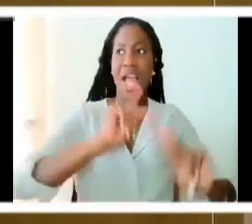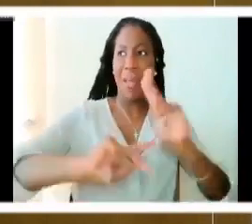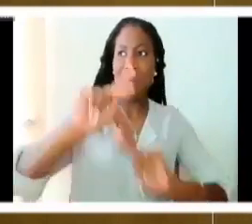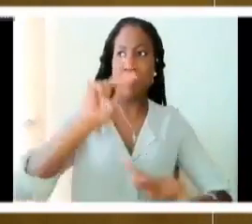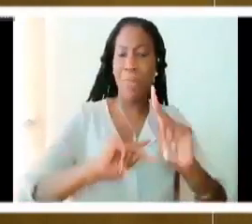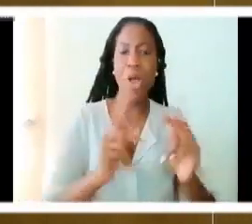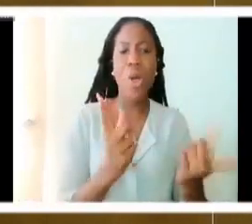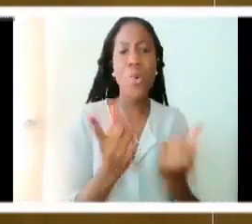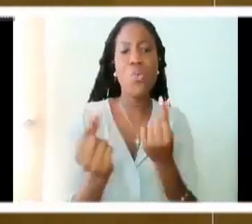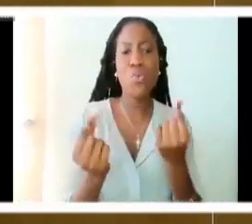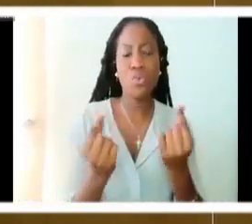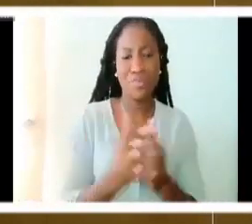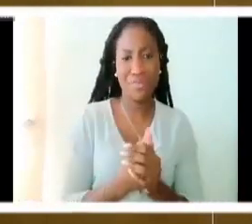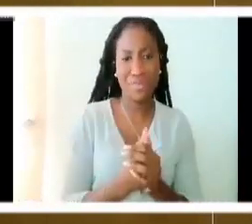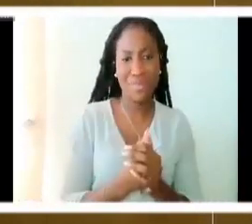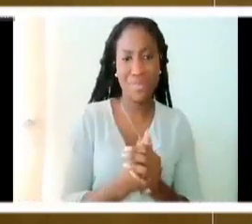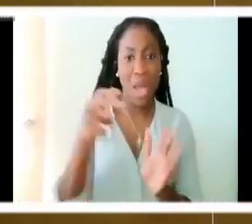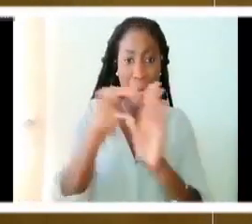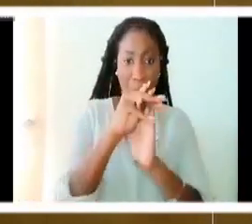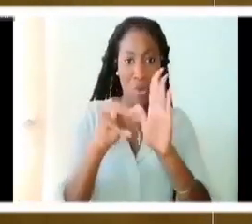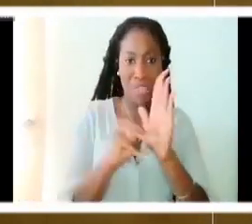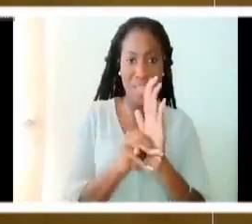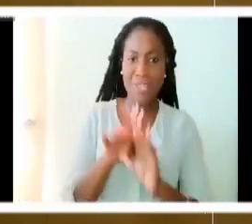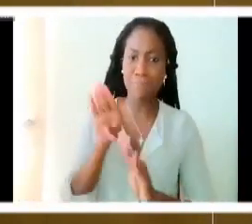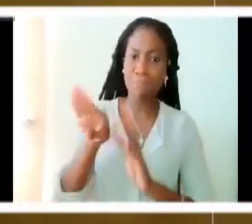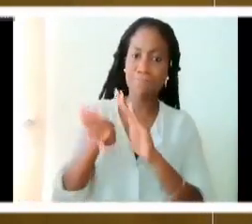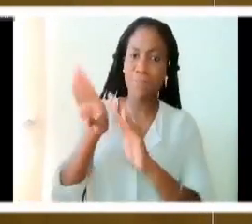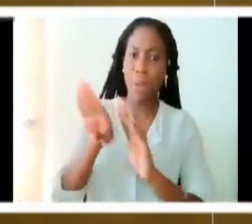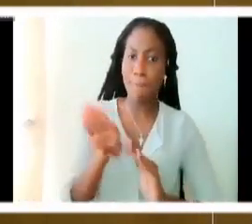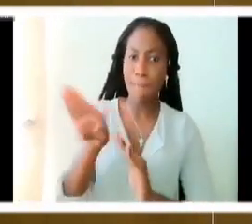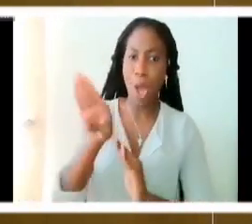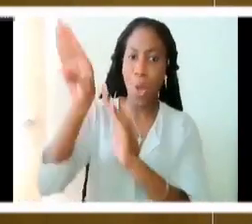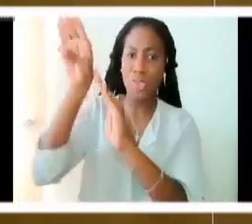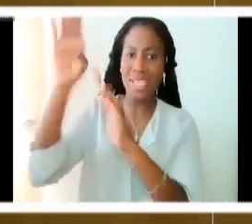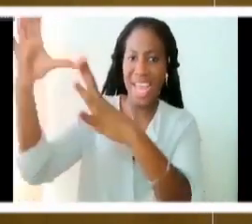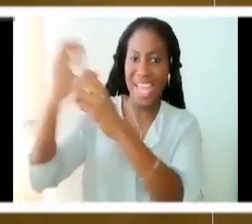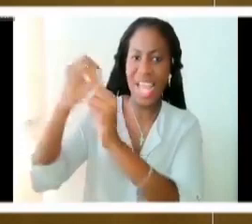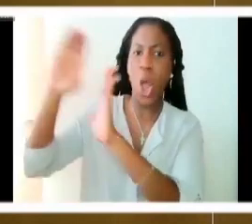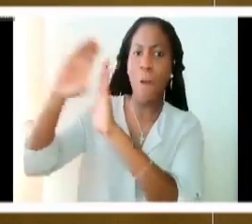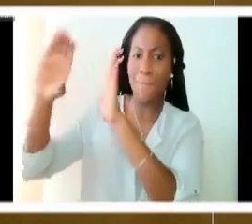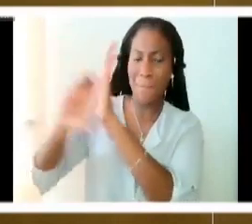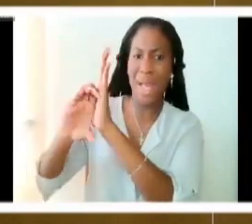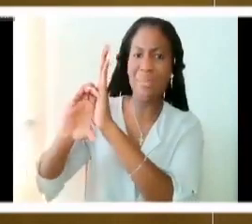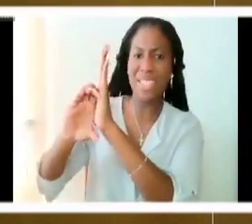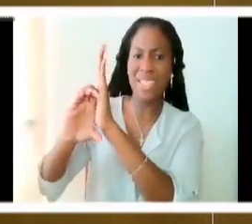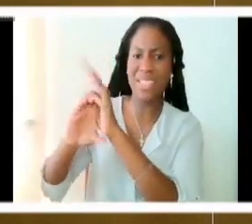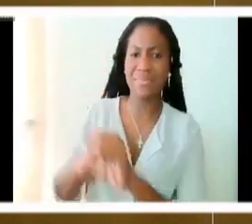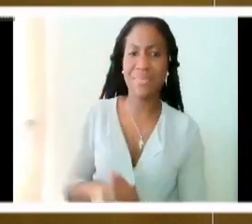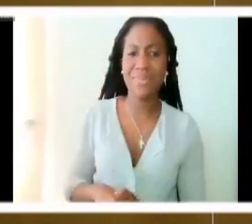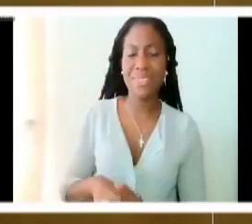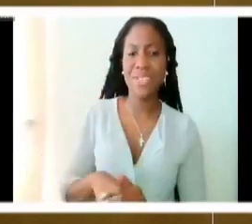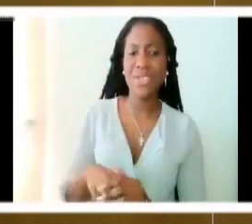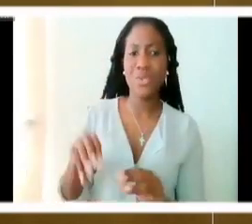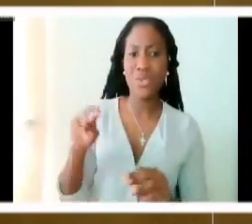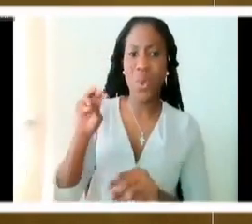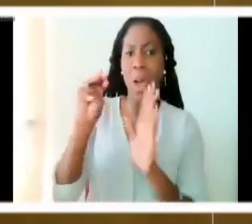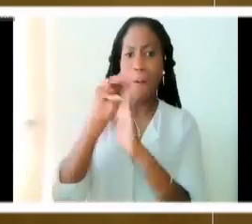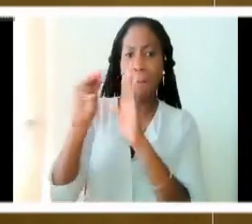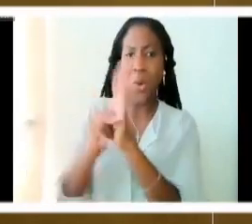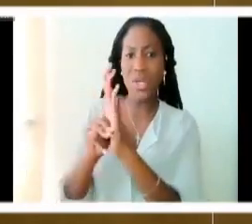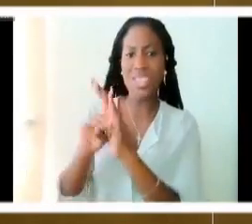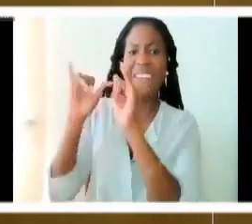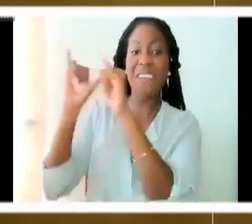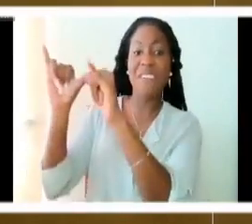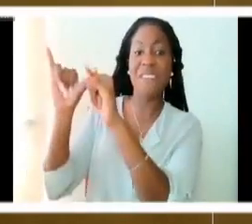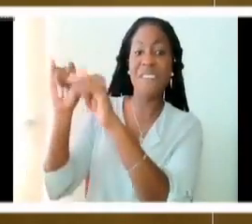was receiving the Ten Commandments, he took a little bit long. And so they hesitated. And in their